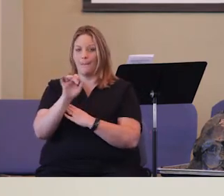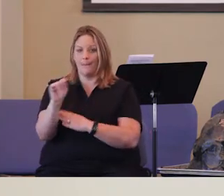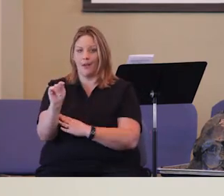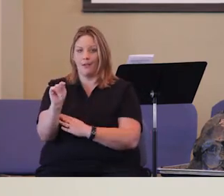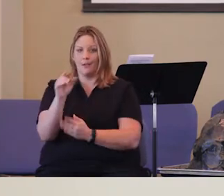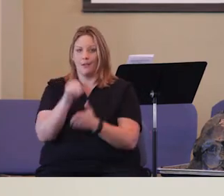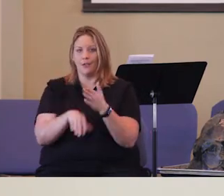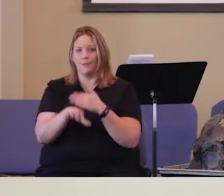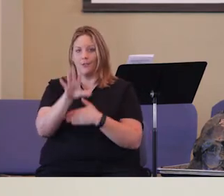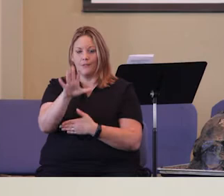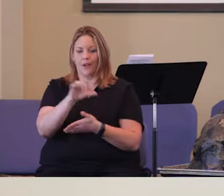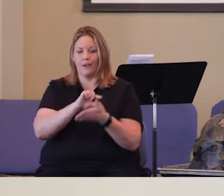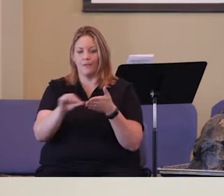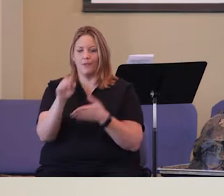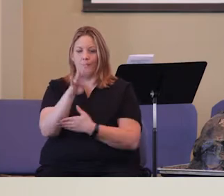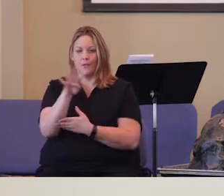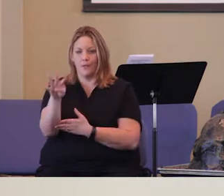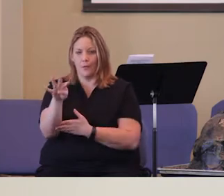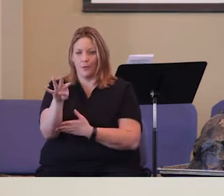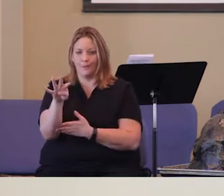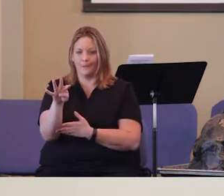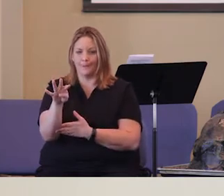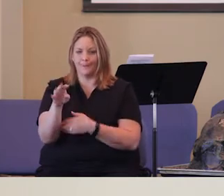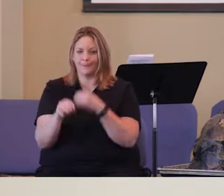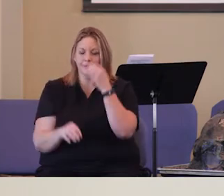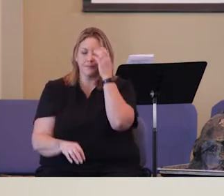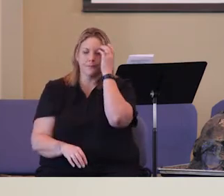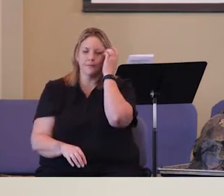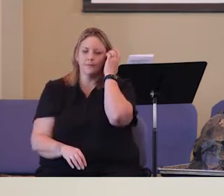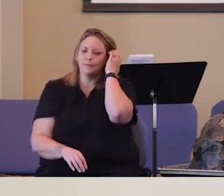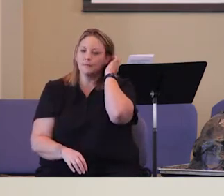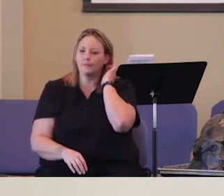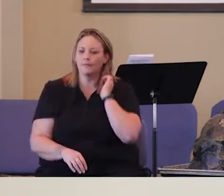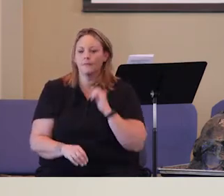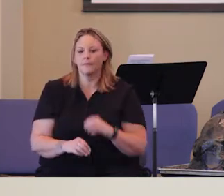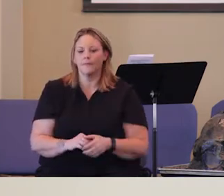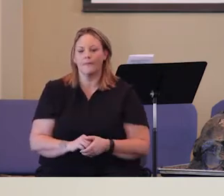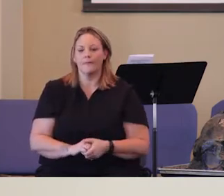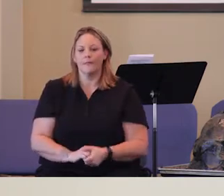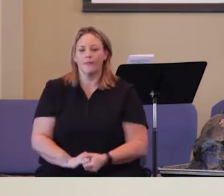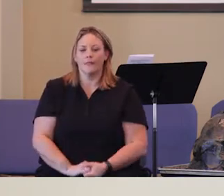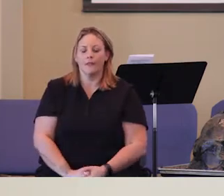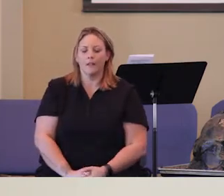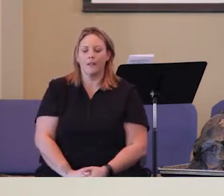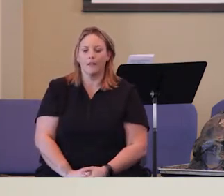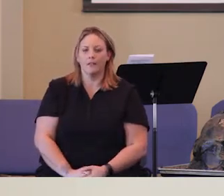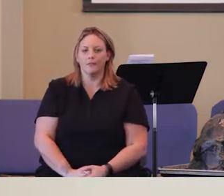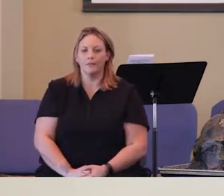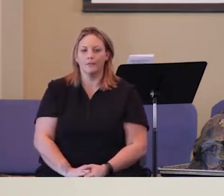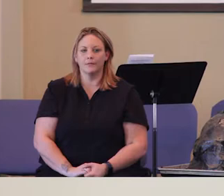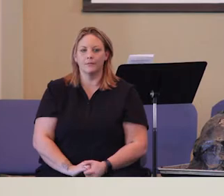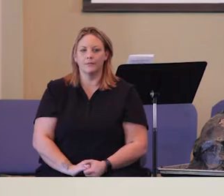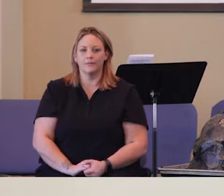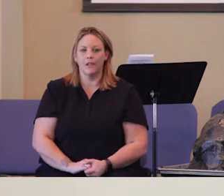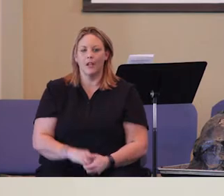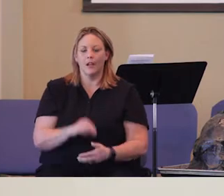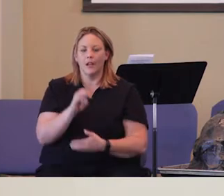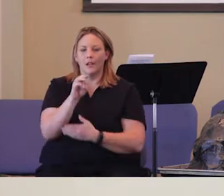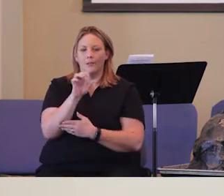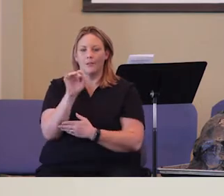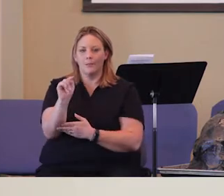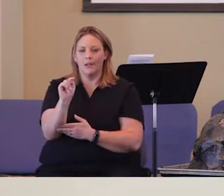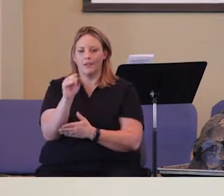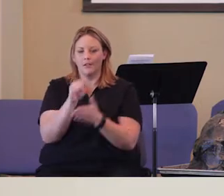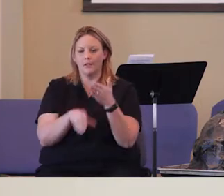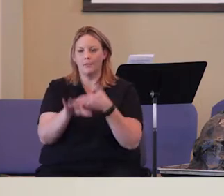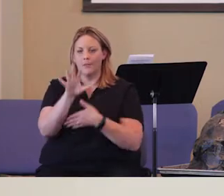Matthew